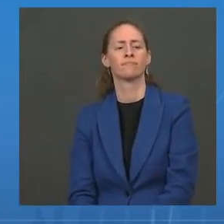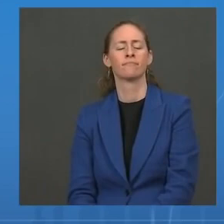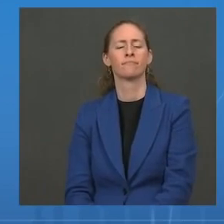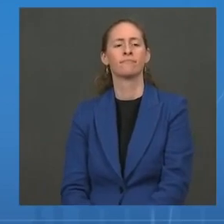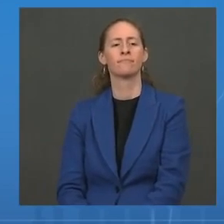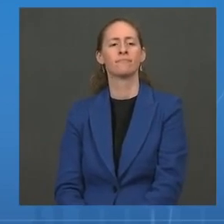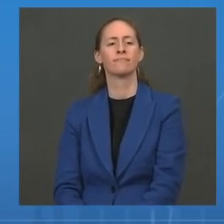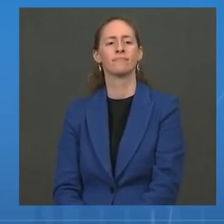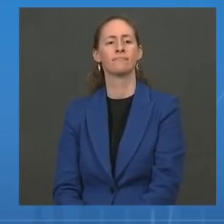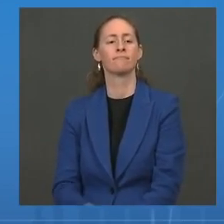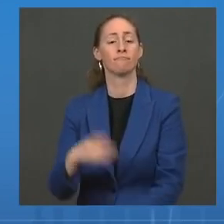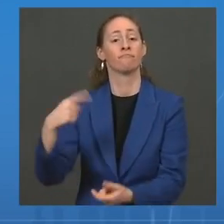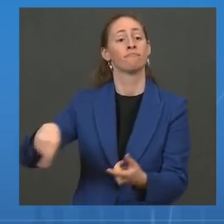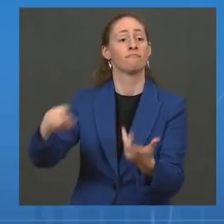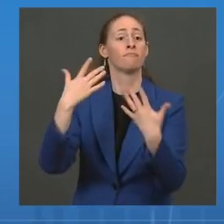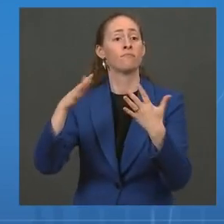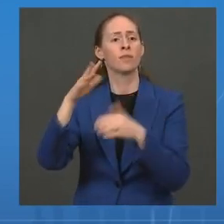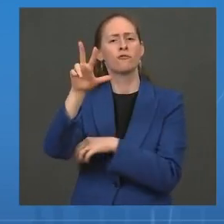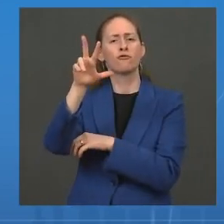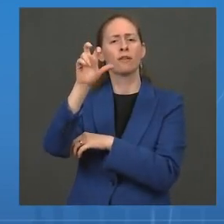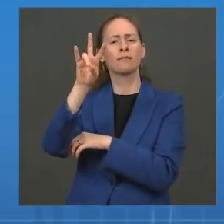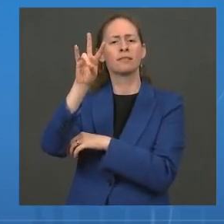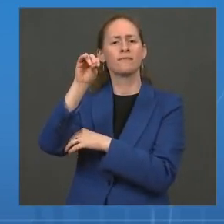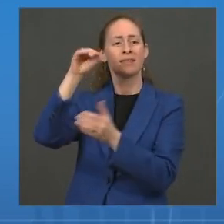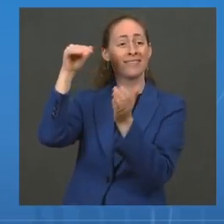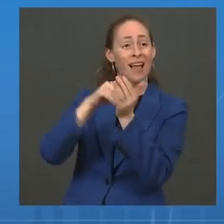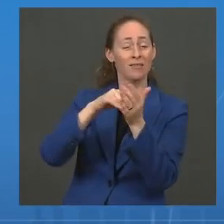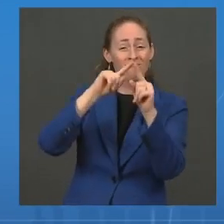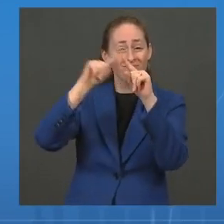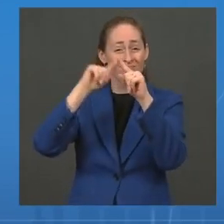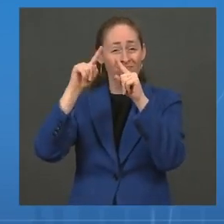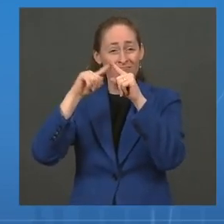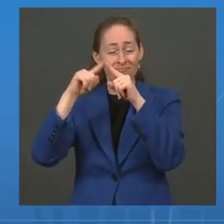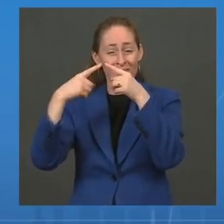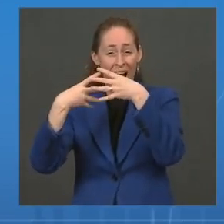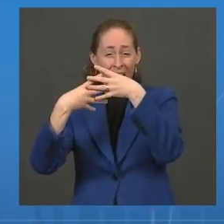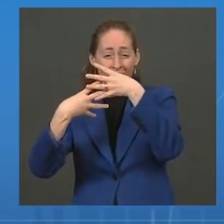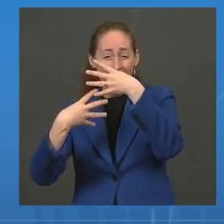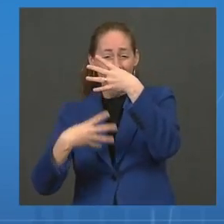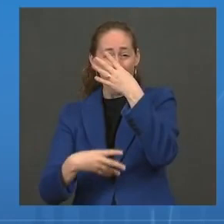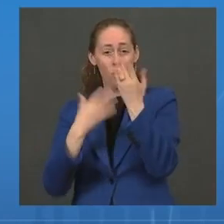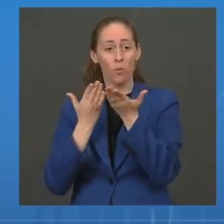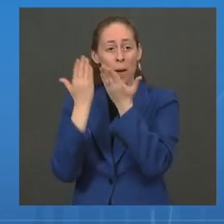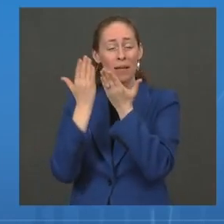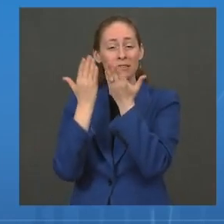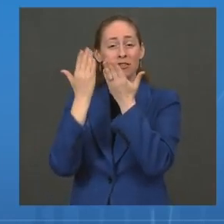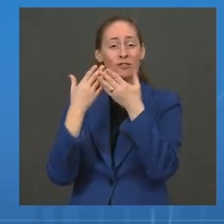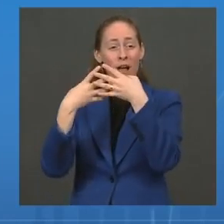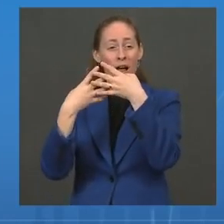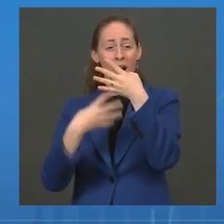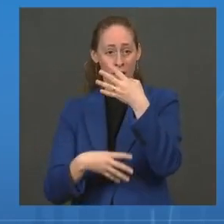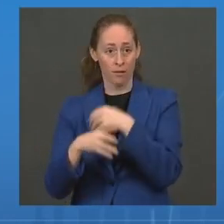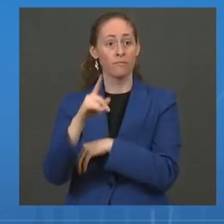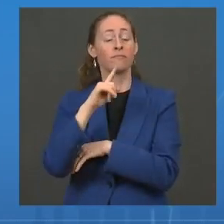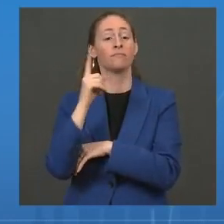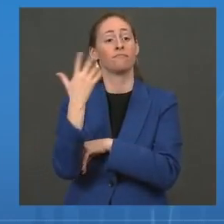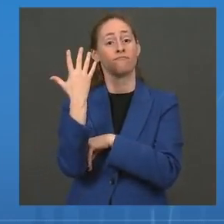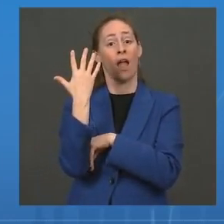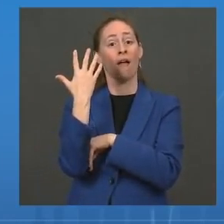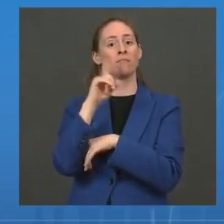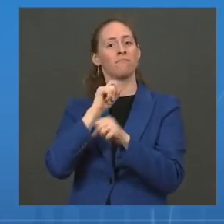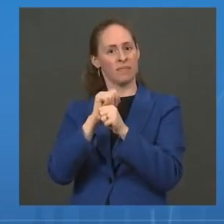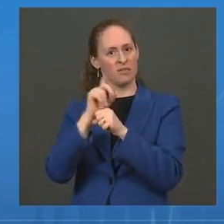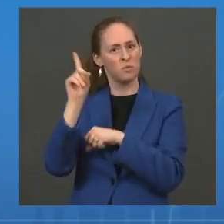prioritized and highlighted in the body of the final report, along with five proposed priority actions that will help accelerate